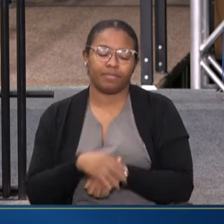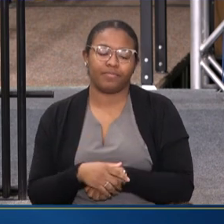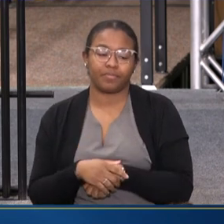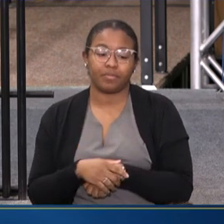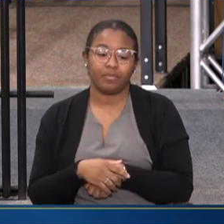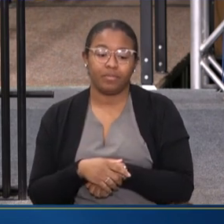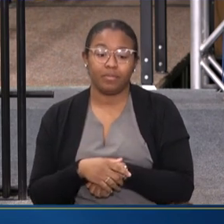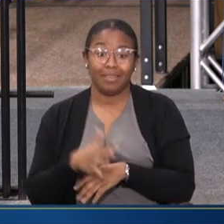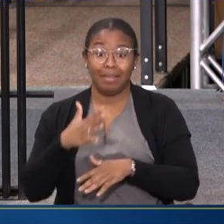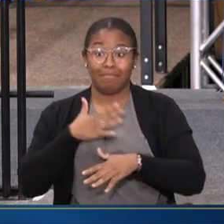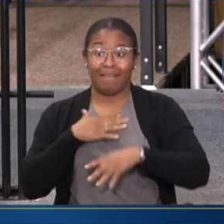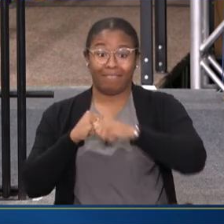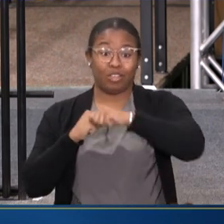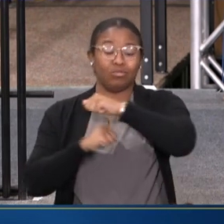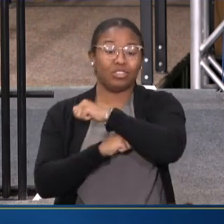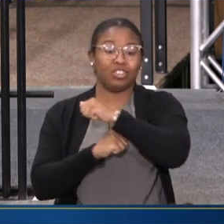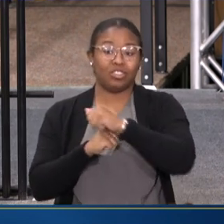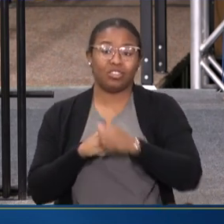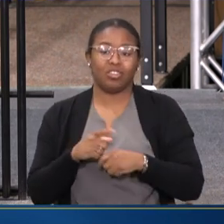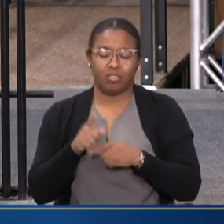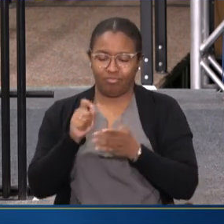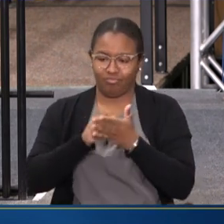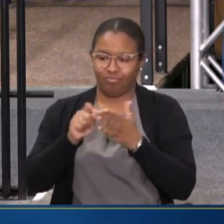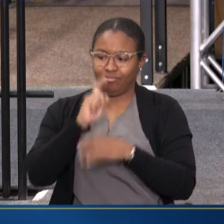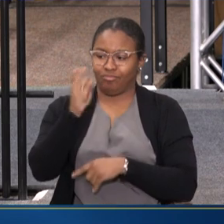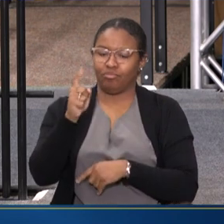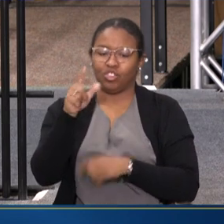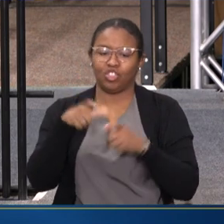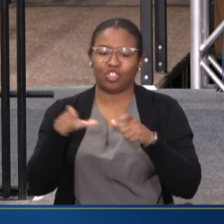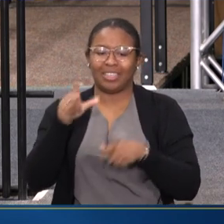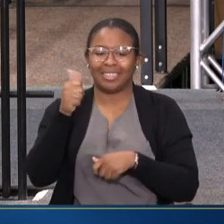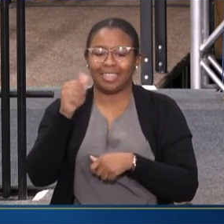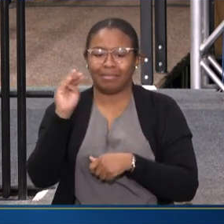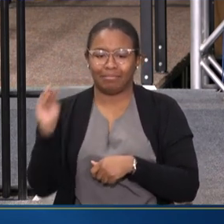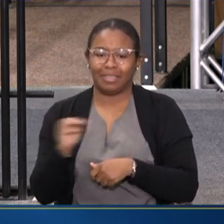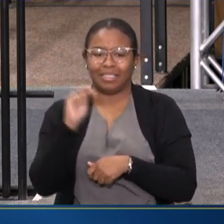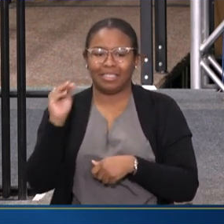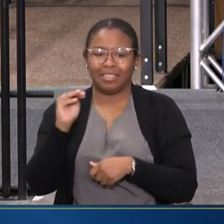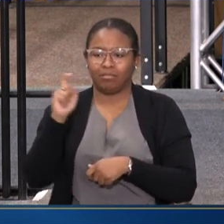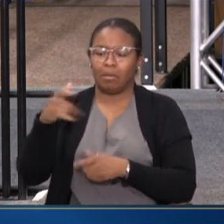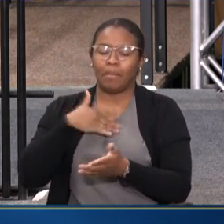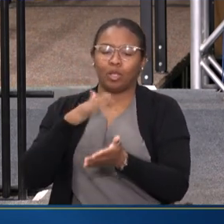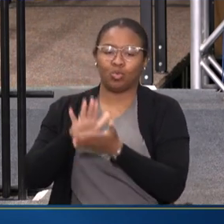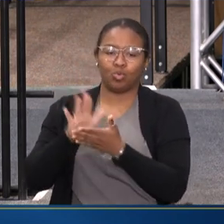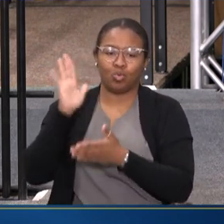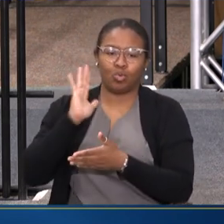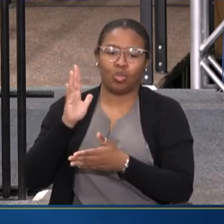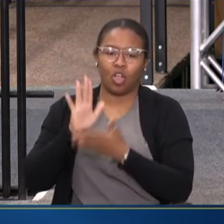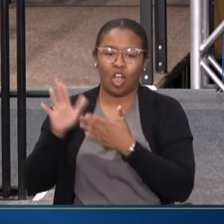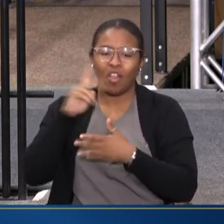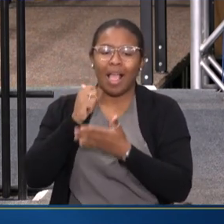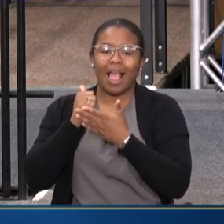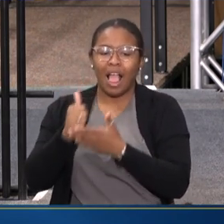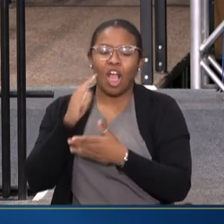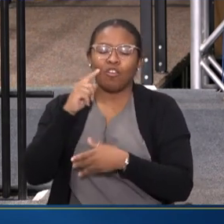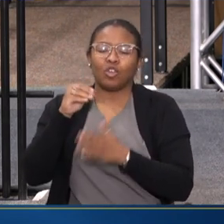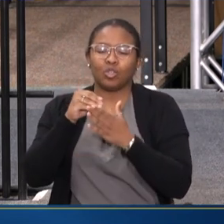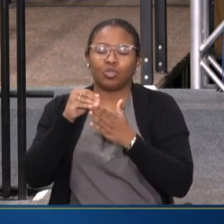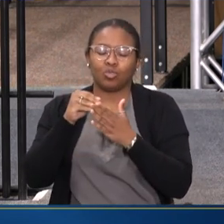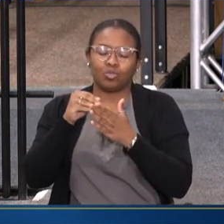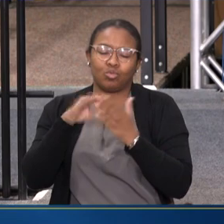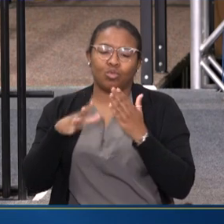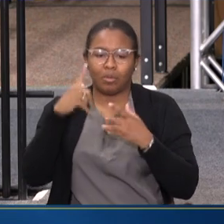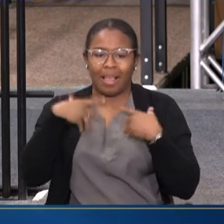MY FOUNDATION WROTE A CHECK FOR $10 MILLION, MY ALMA MATER, TO WORK ON STUDENT MENTAL HEALTH THERE AT FERMIN